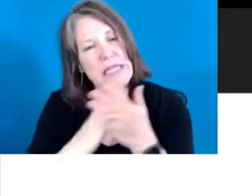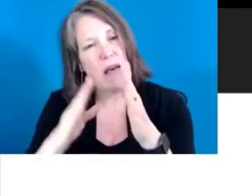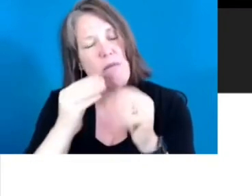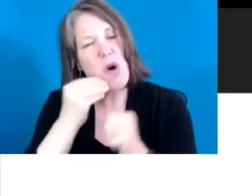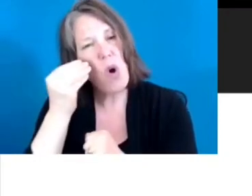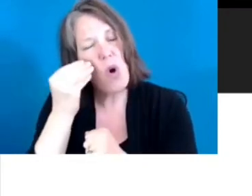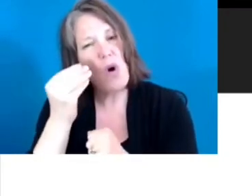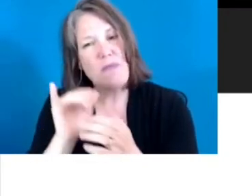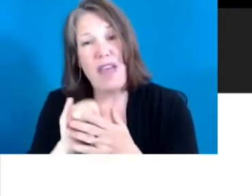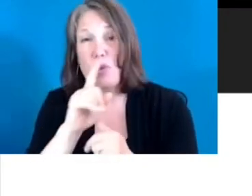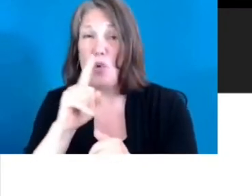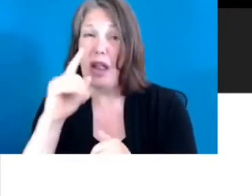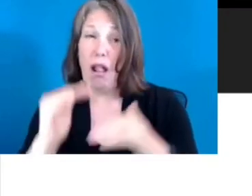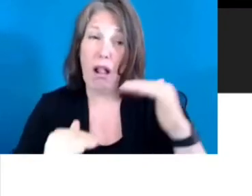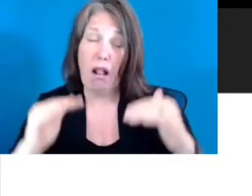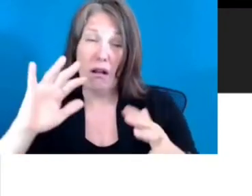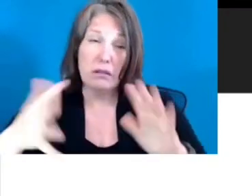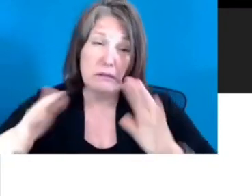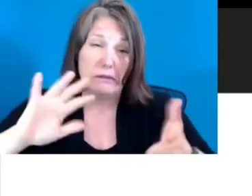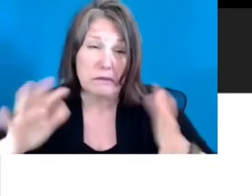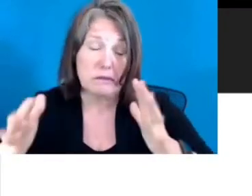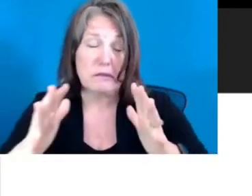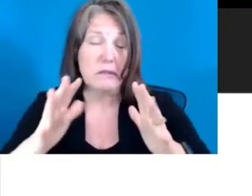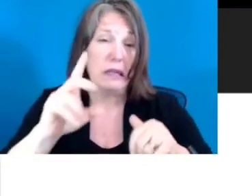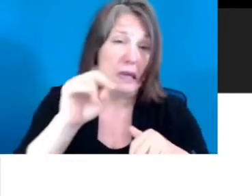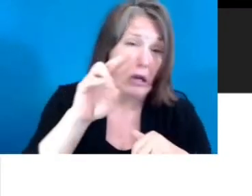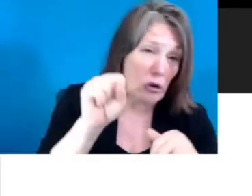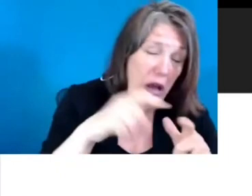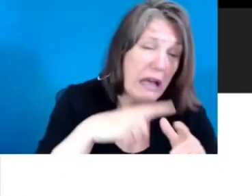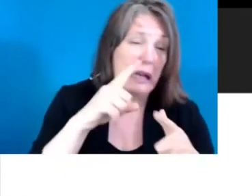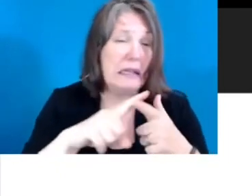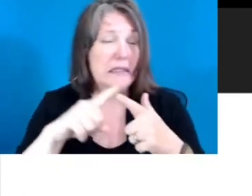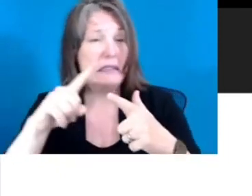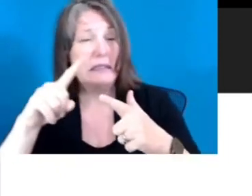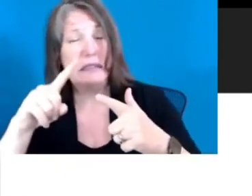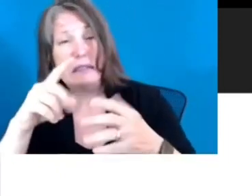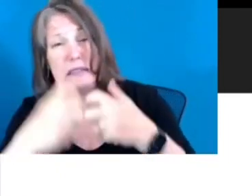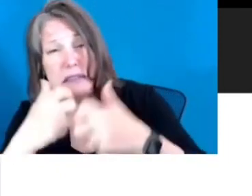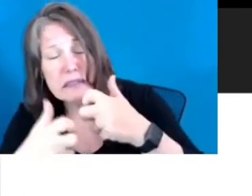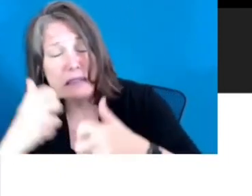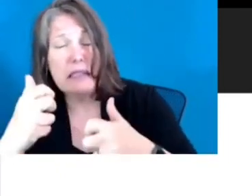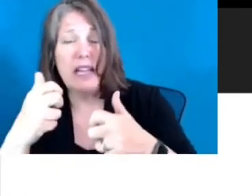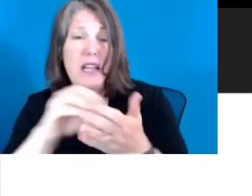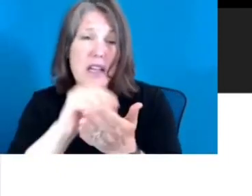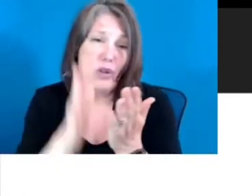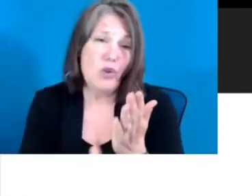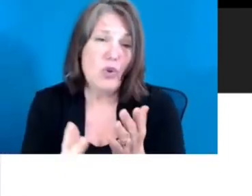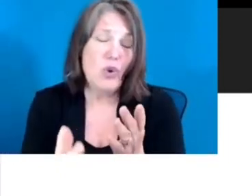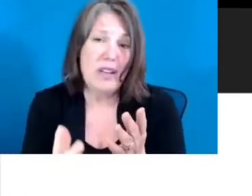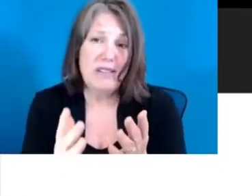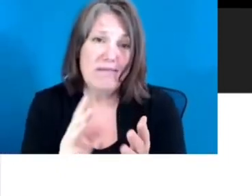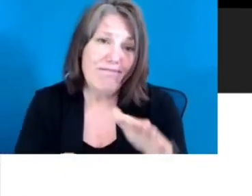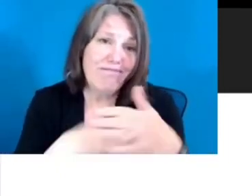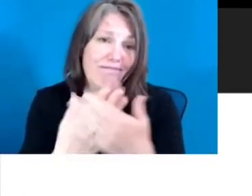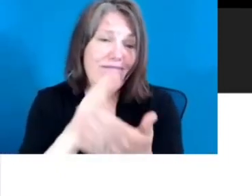really unstable. There's drugs, there's arguments all the time. Students come to school with a lot on the runs.